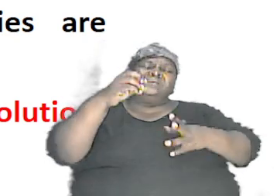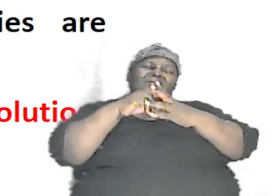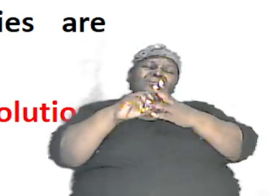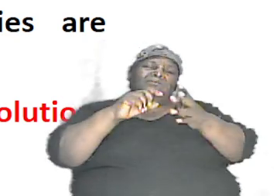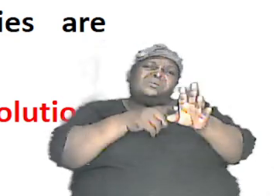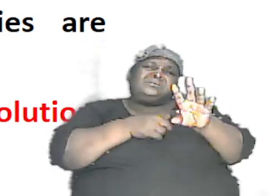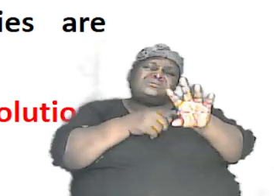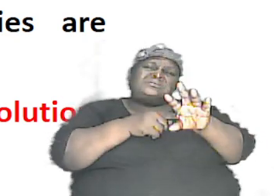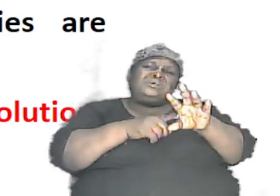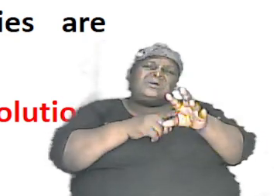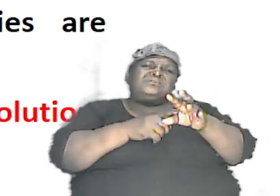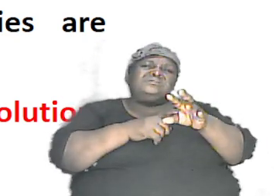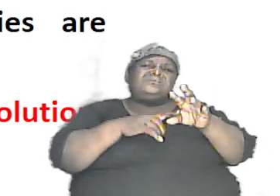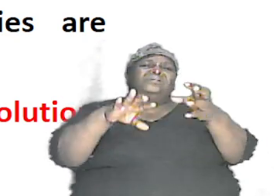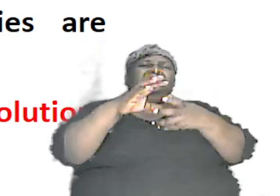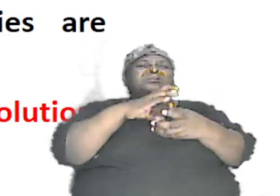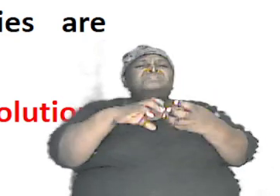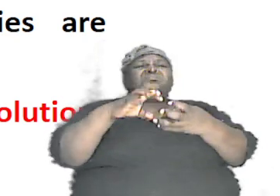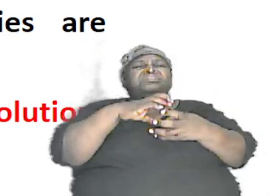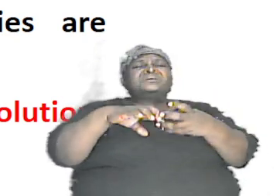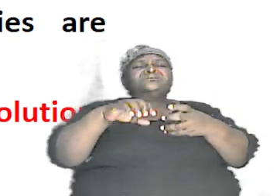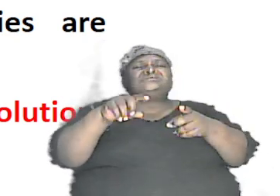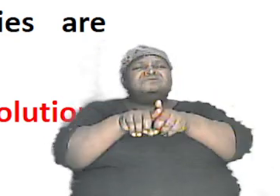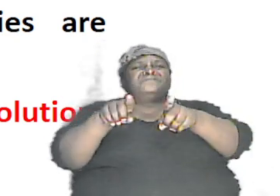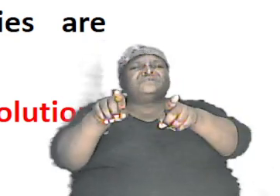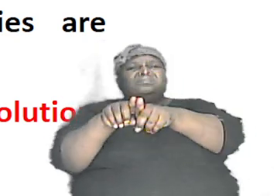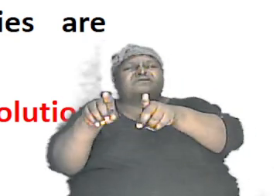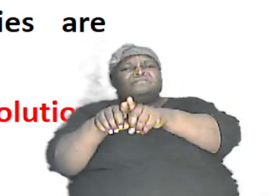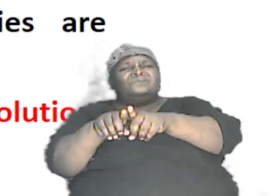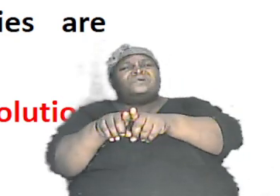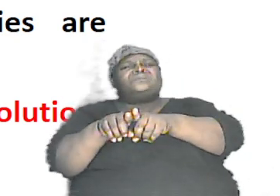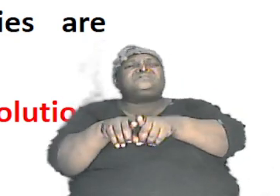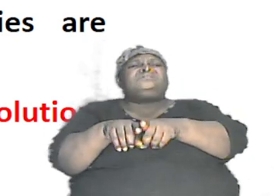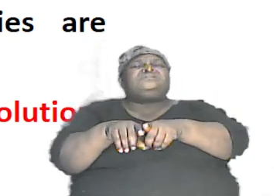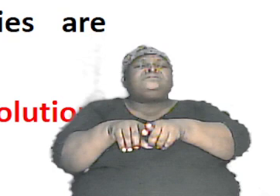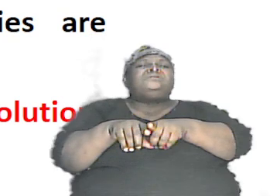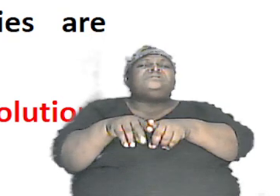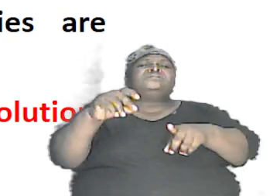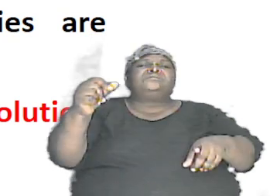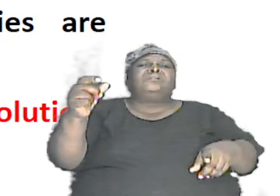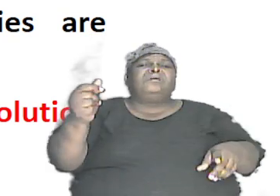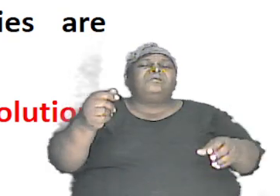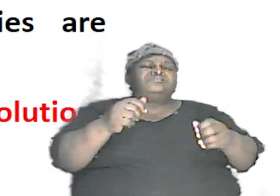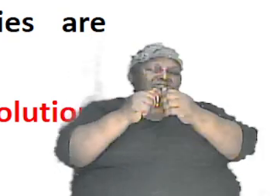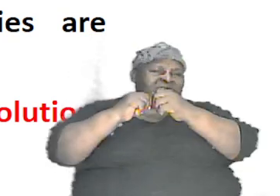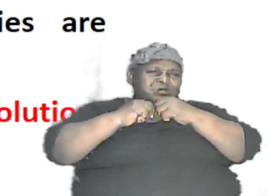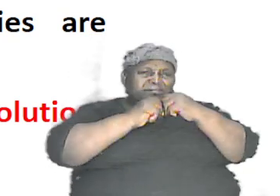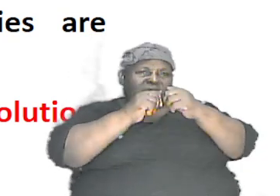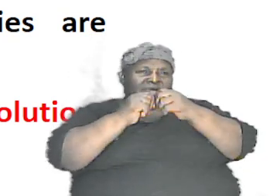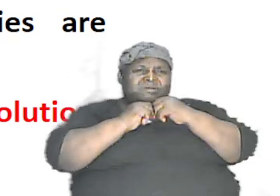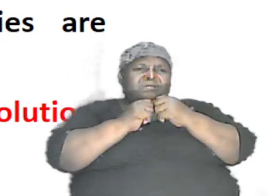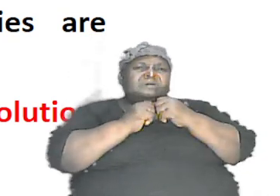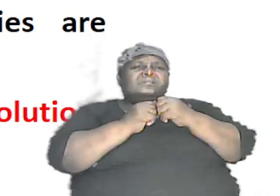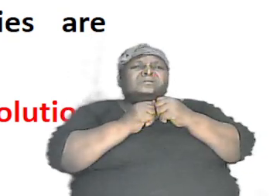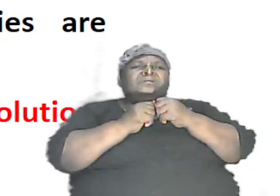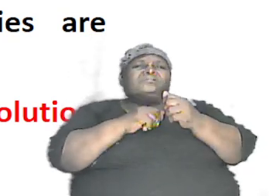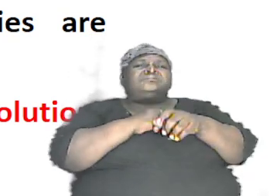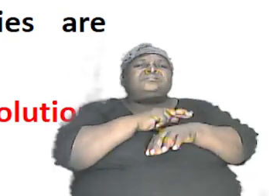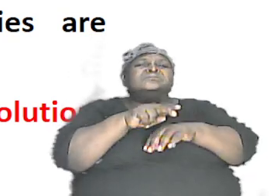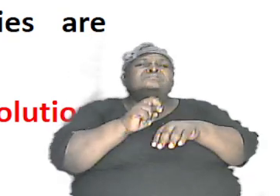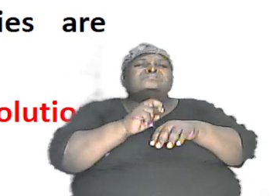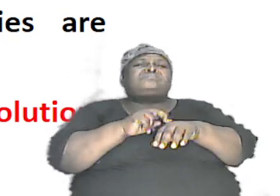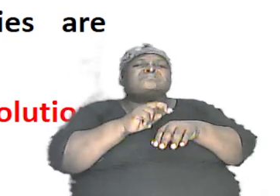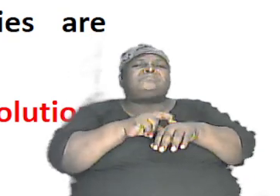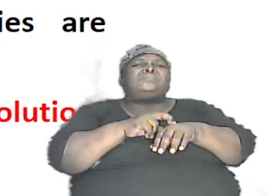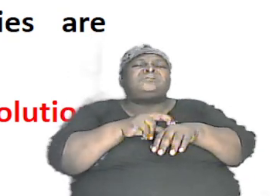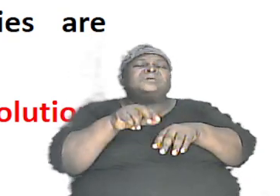new species came about or a new breed came about that that is quite natural that occurs naturally and